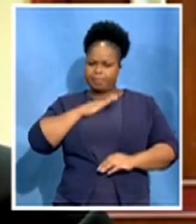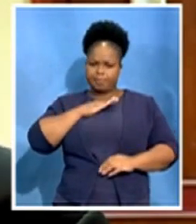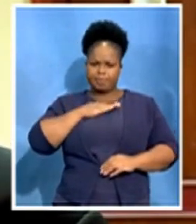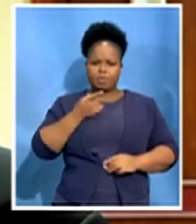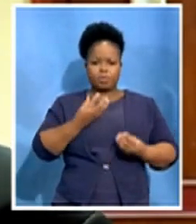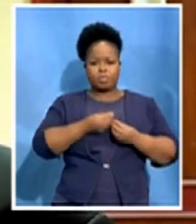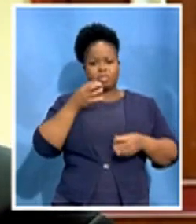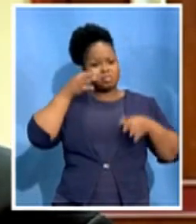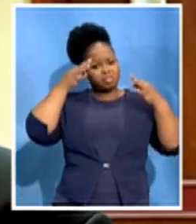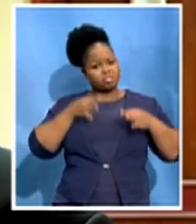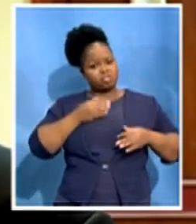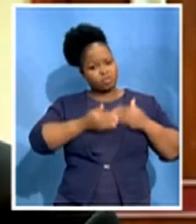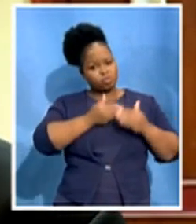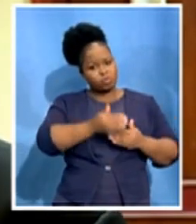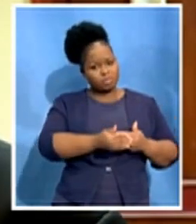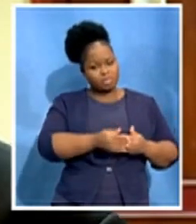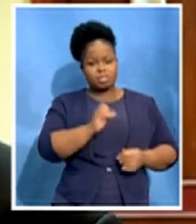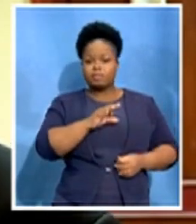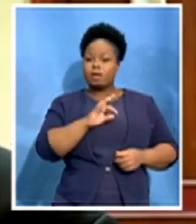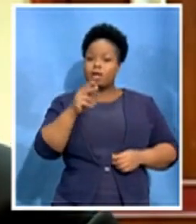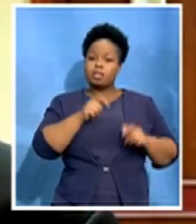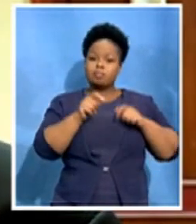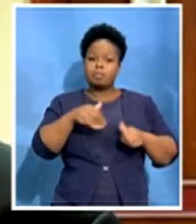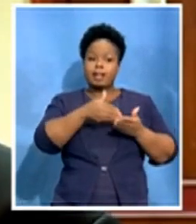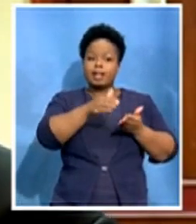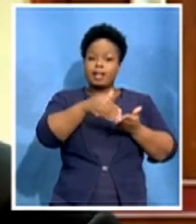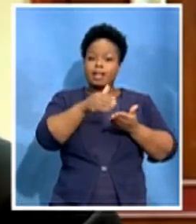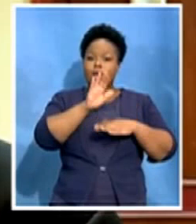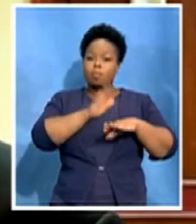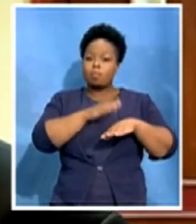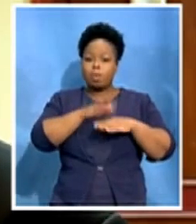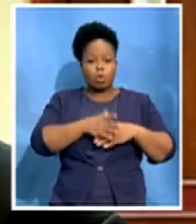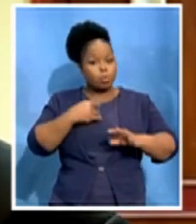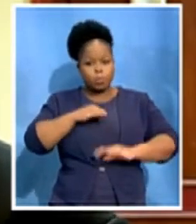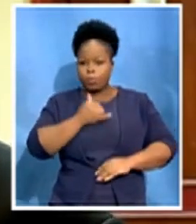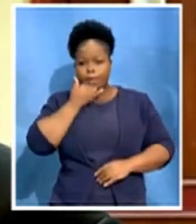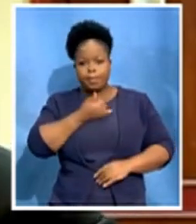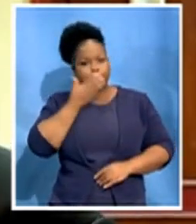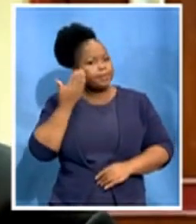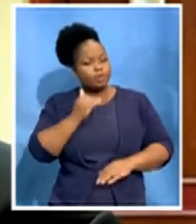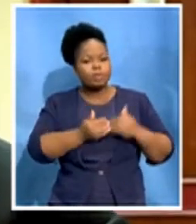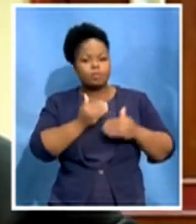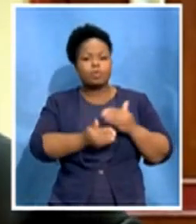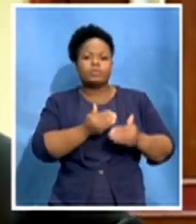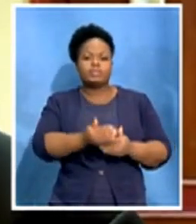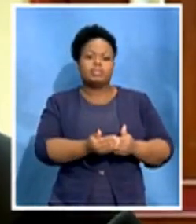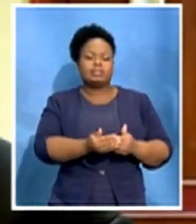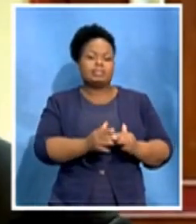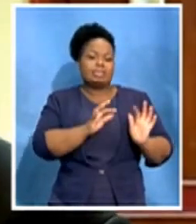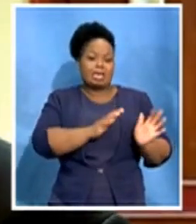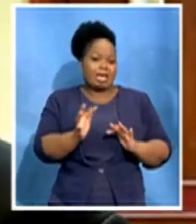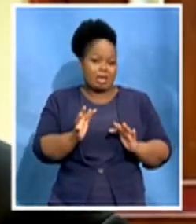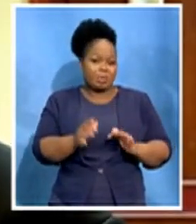if any people will lose their jobs and we are not satisfied with how the process has proceeded and there are no reasons in our view